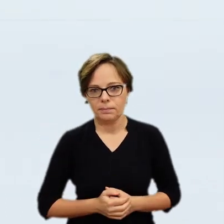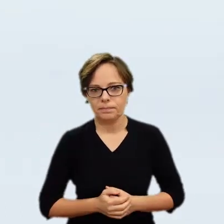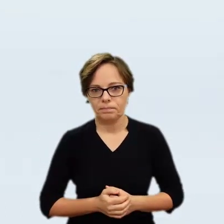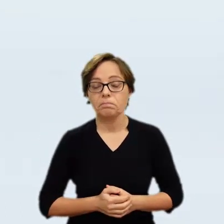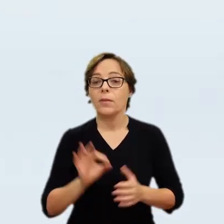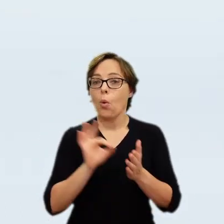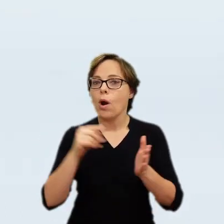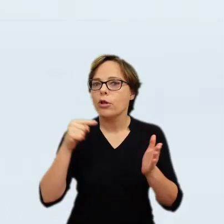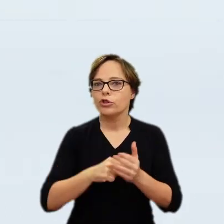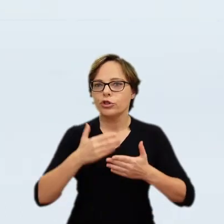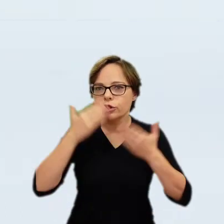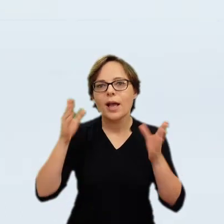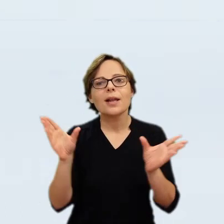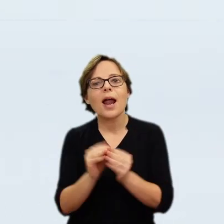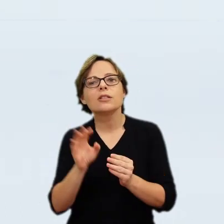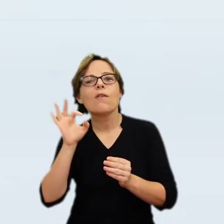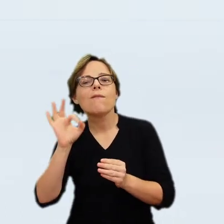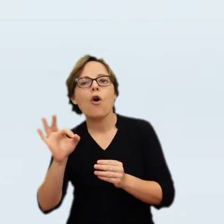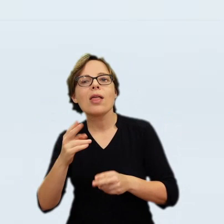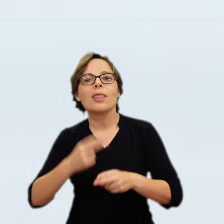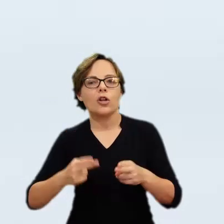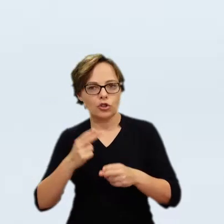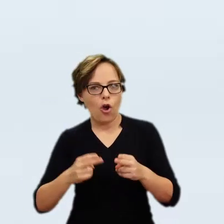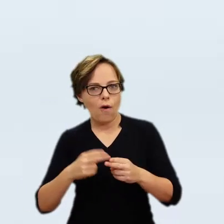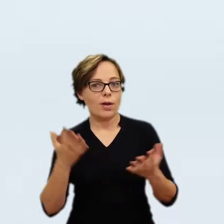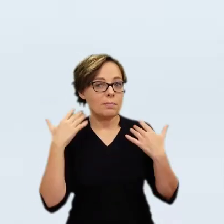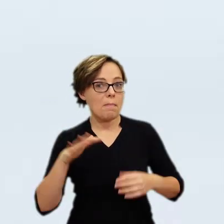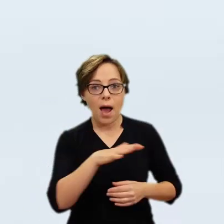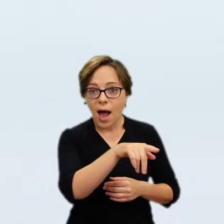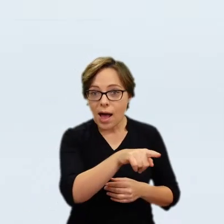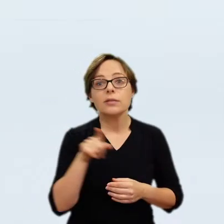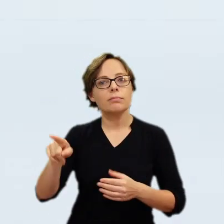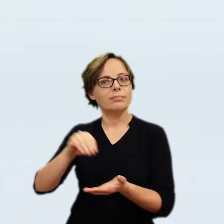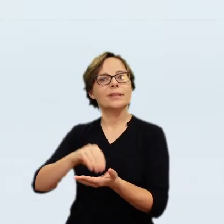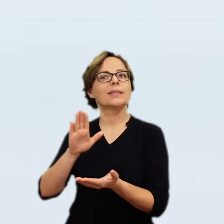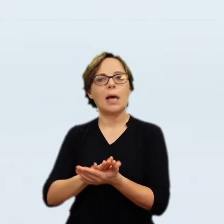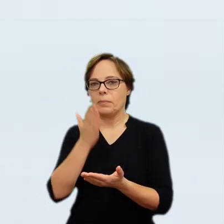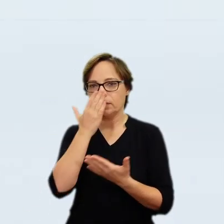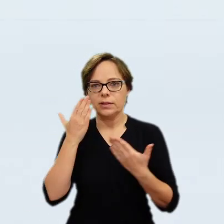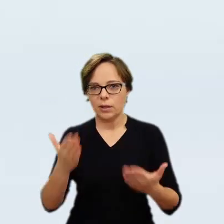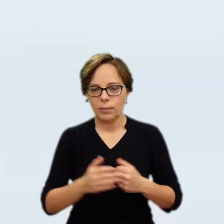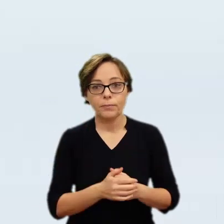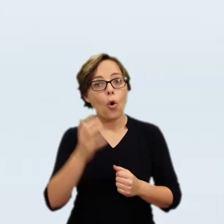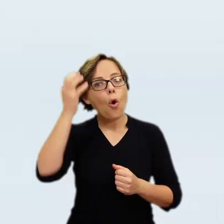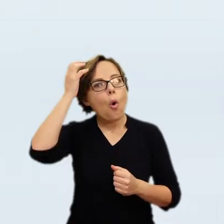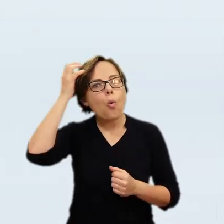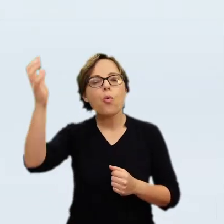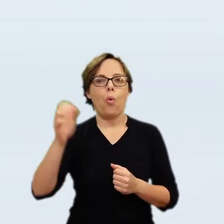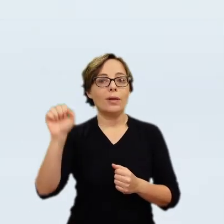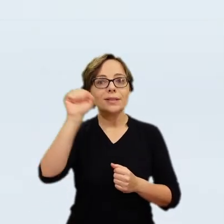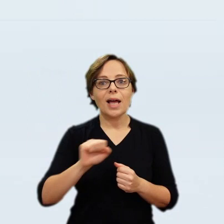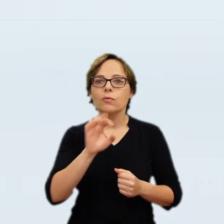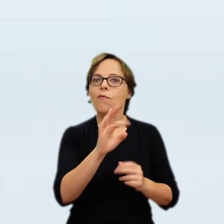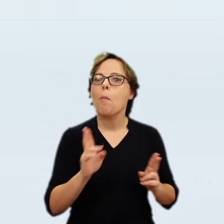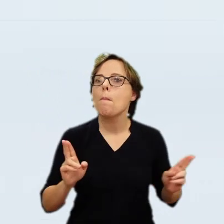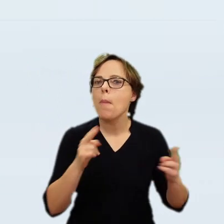that surely Rembrandt never envisioned for this painting. In Poland, Rembrandt's painting and the military figure of the Lisowczyk